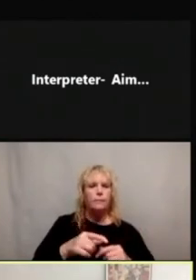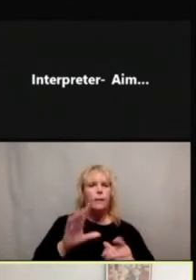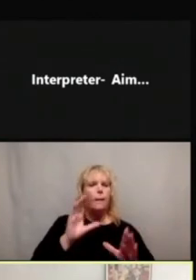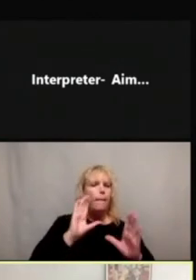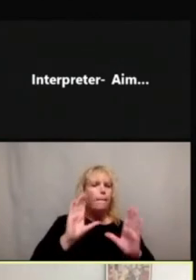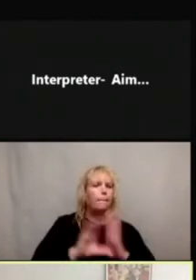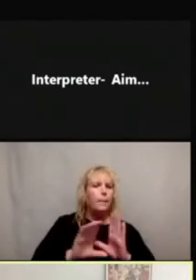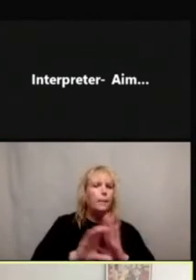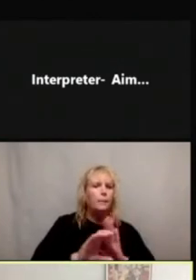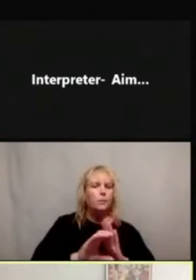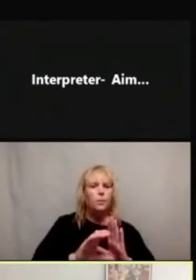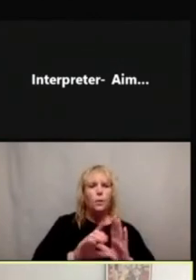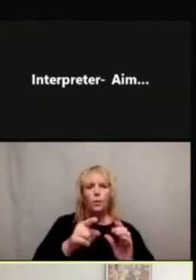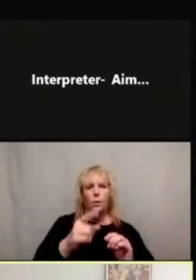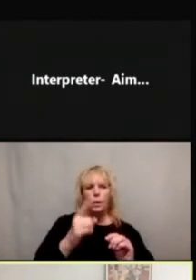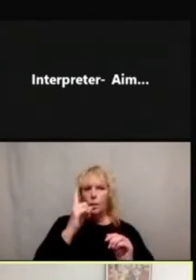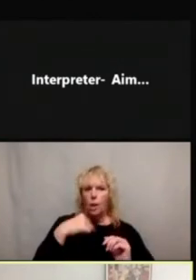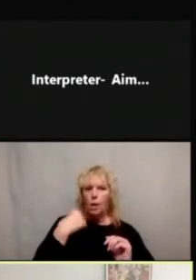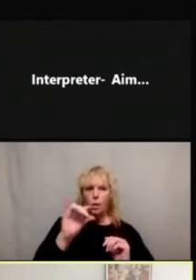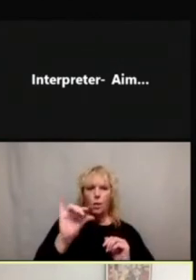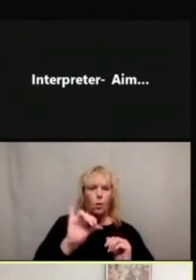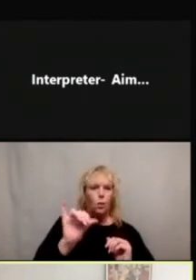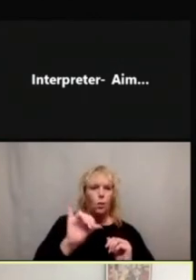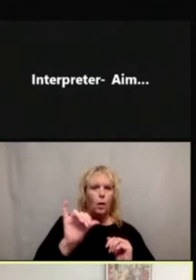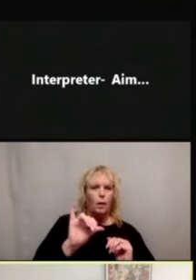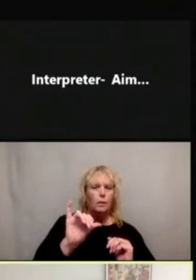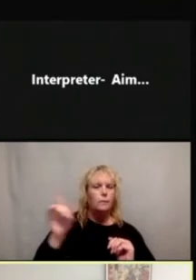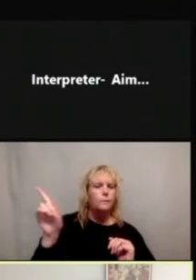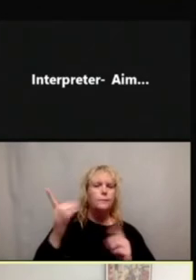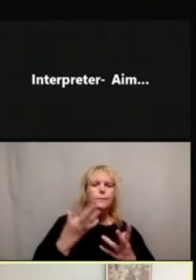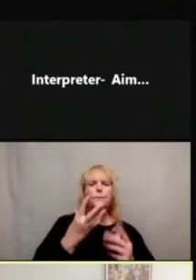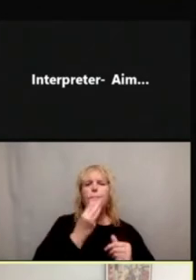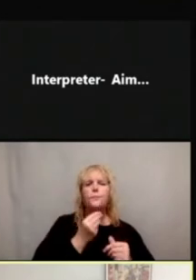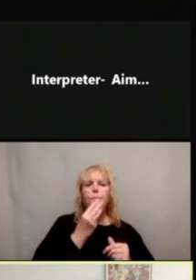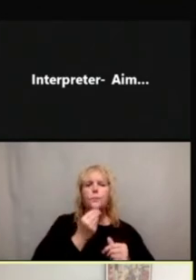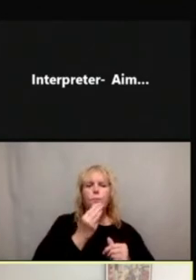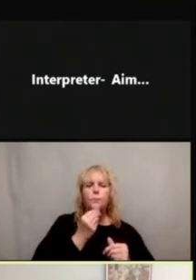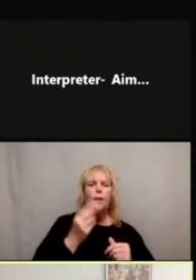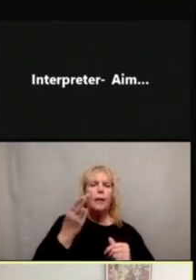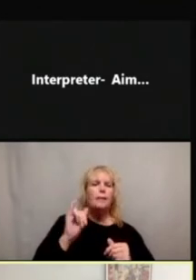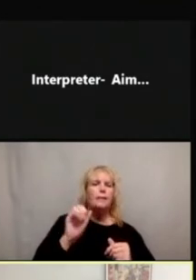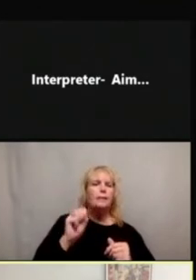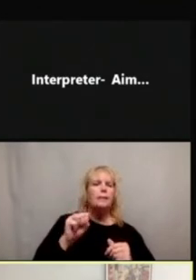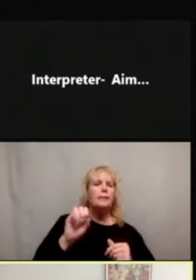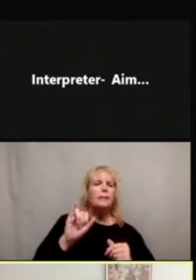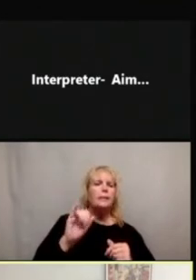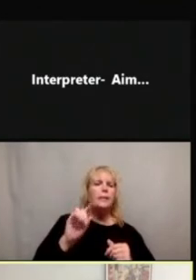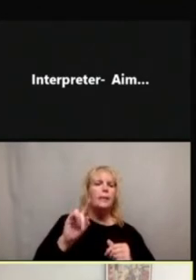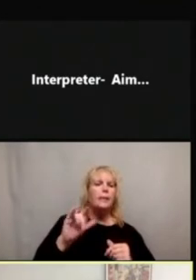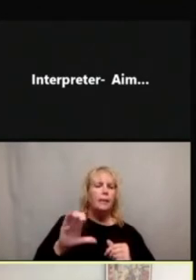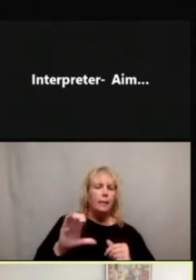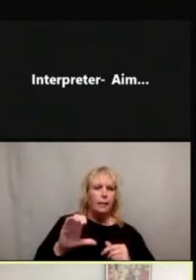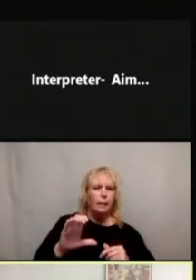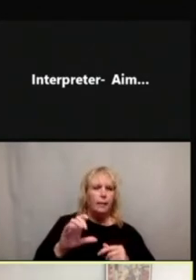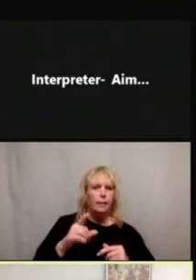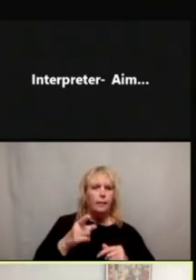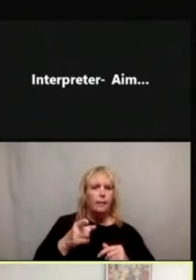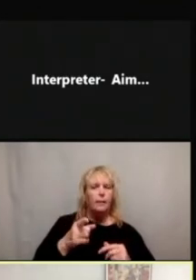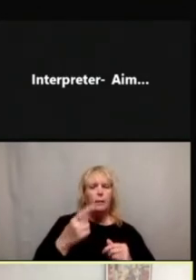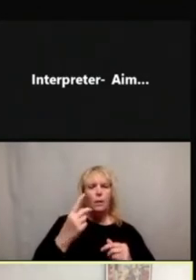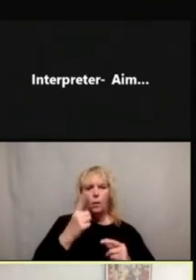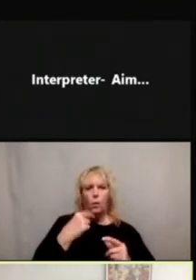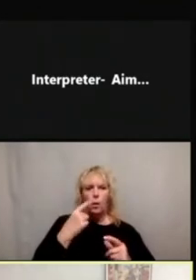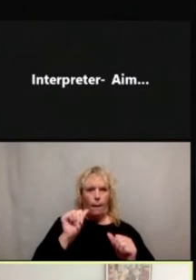looks like it's targeted to a Hasidic Jewish community here. We have an image of a person wearing